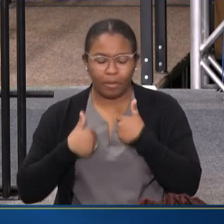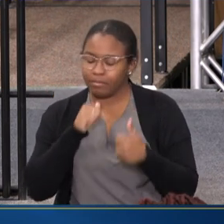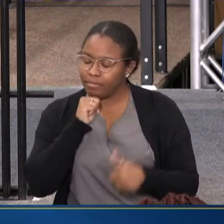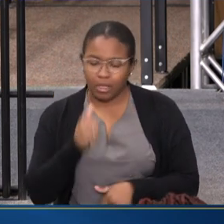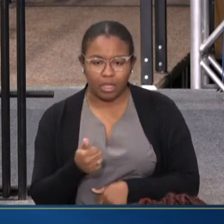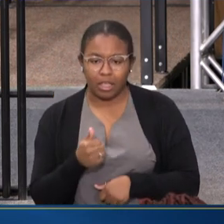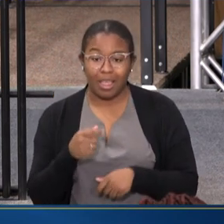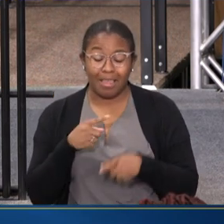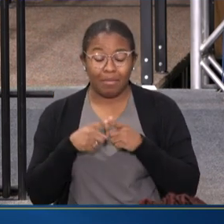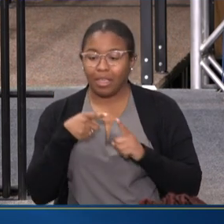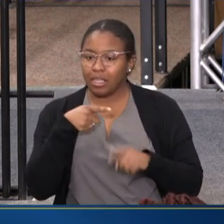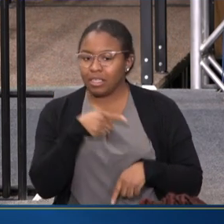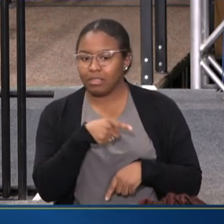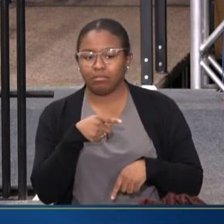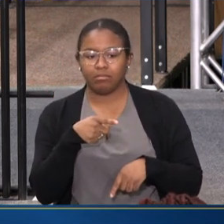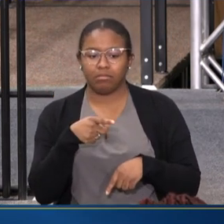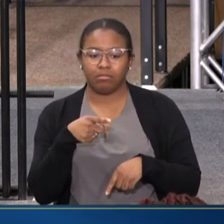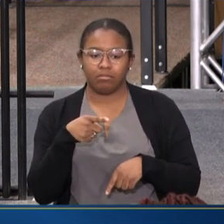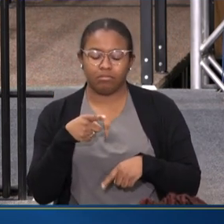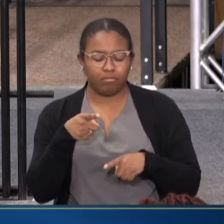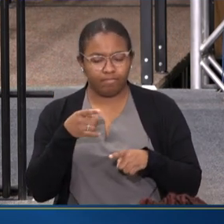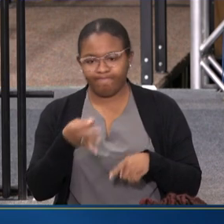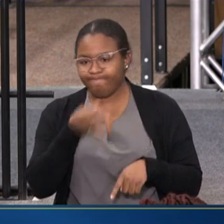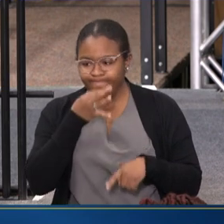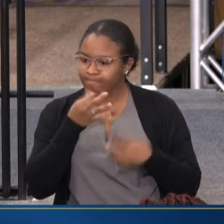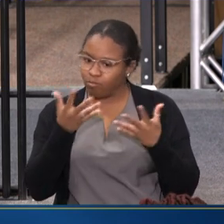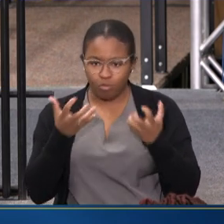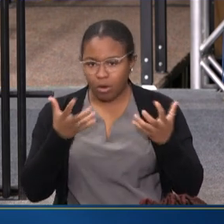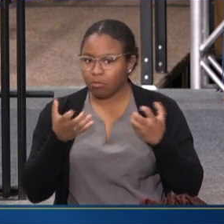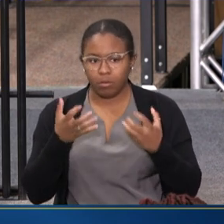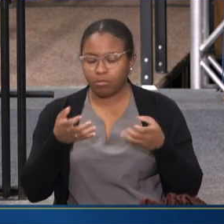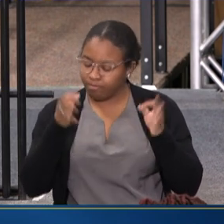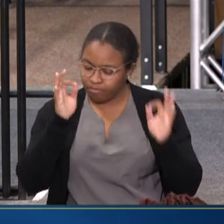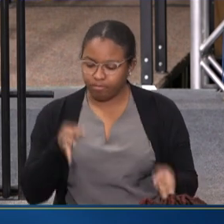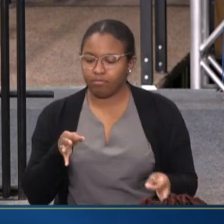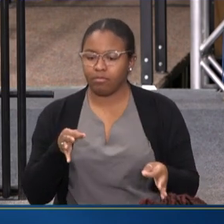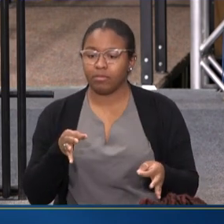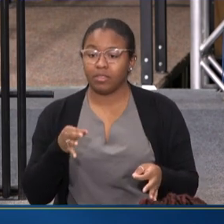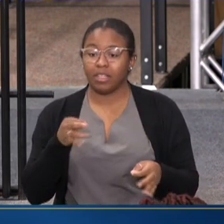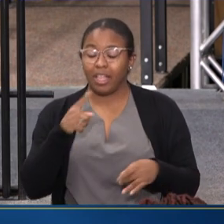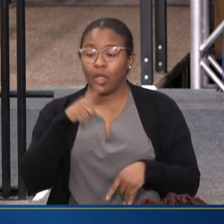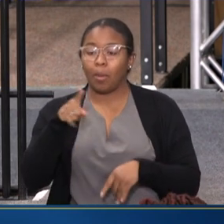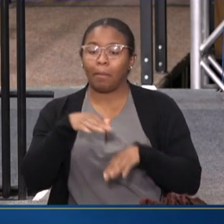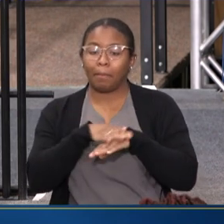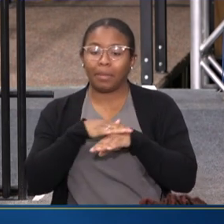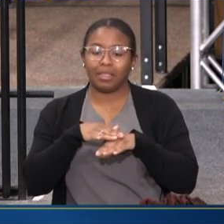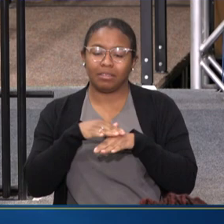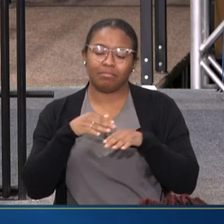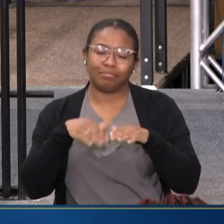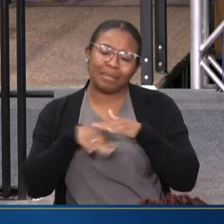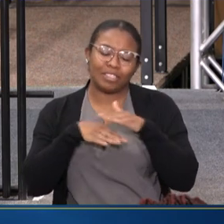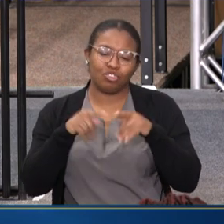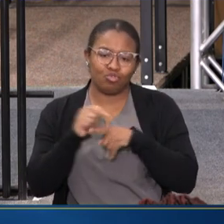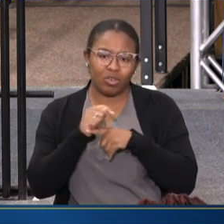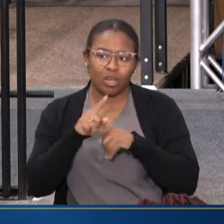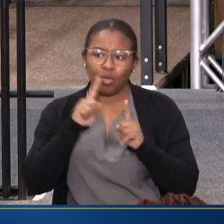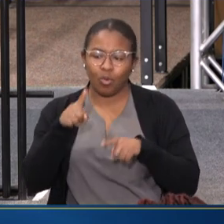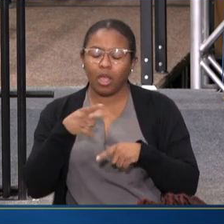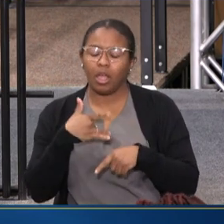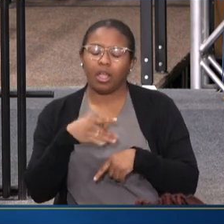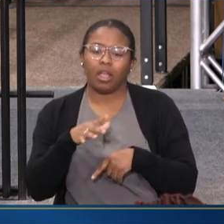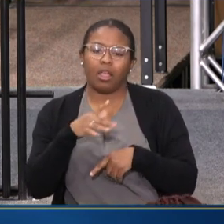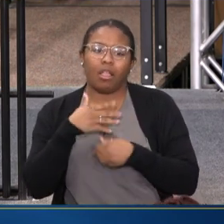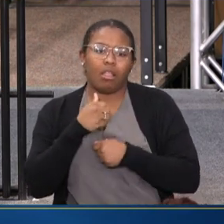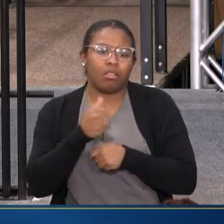BUT HE WAS DETERMINED. HE LEFT FOR BASIC TRAINING AND LOVED IT. HE FLOURISHED IN